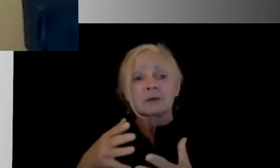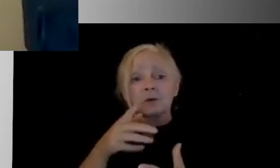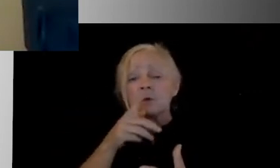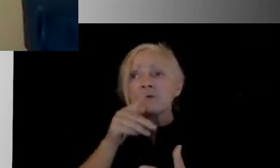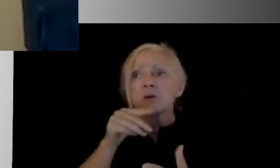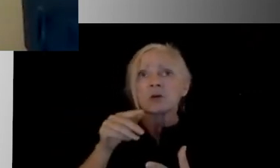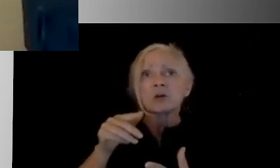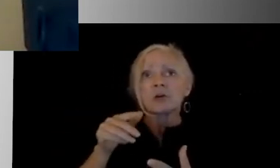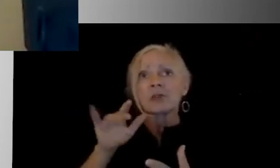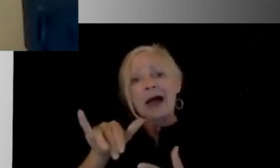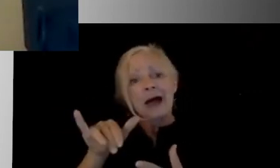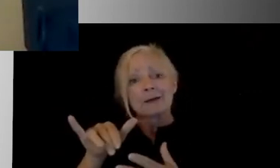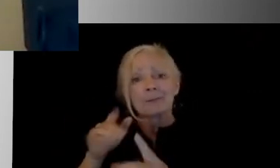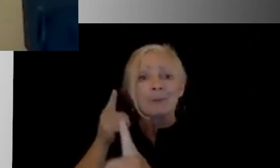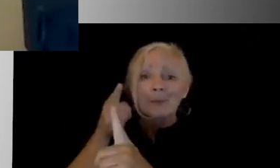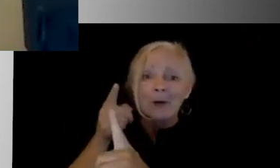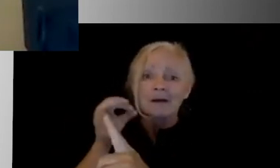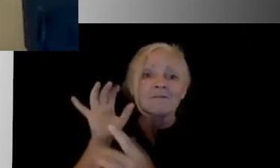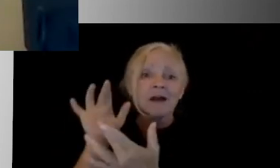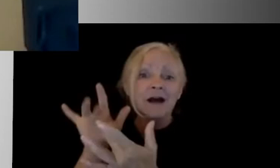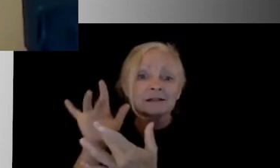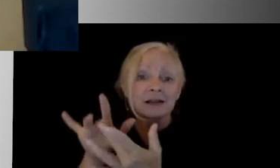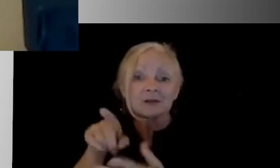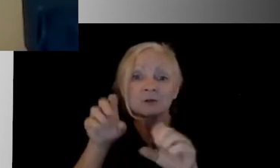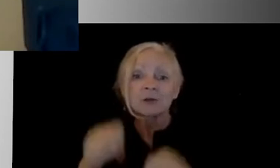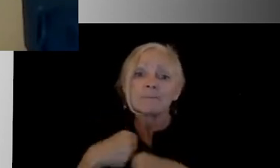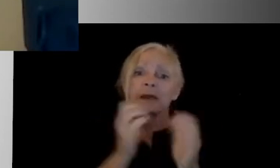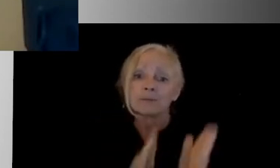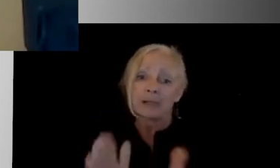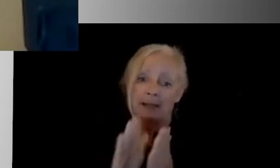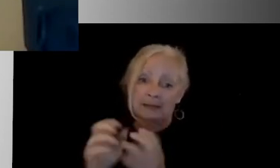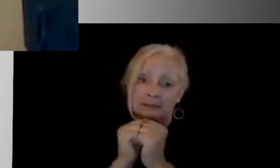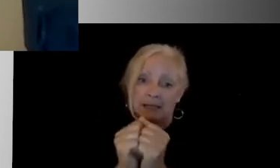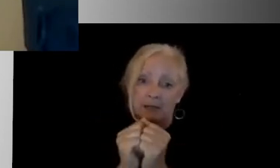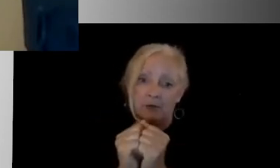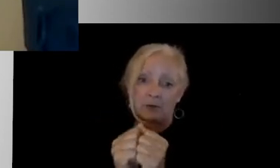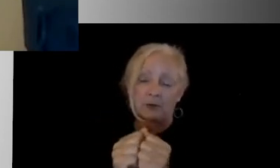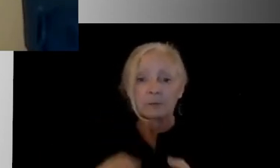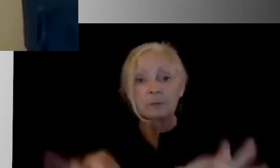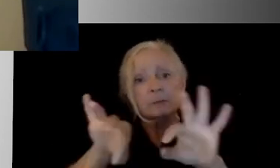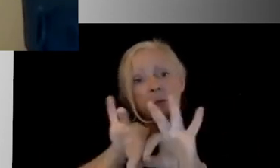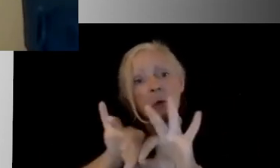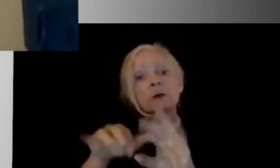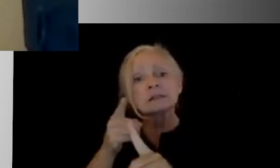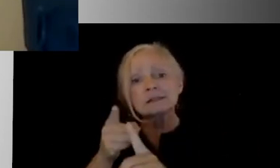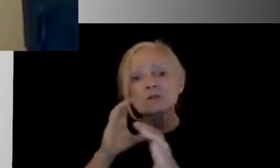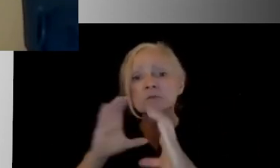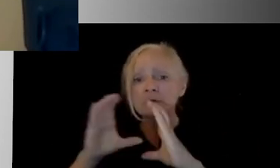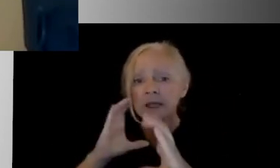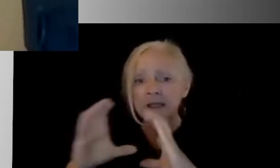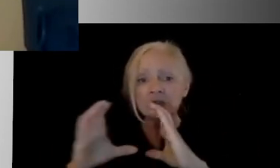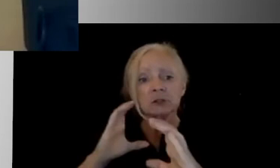person, that point person established at the school. So you can make a plan together. It's all about that communication. It's all about what is in that one